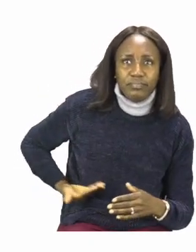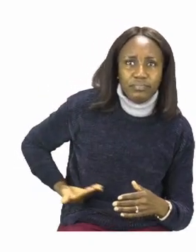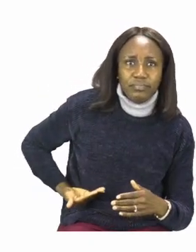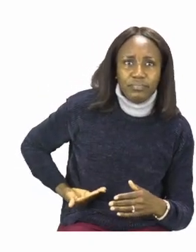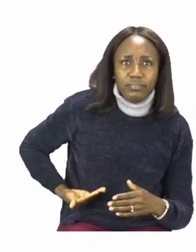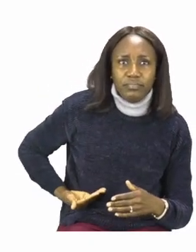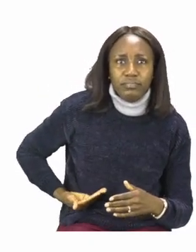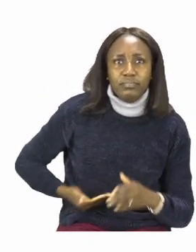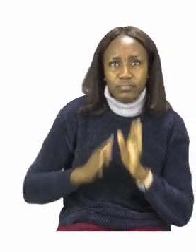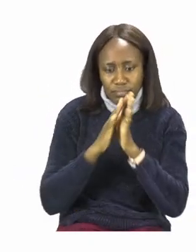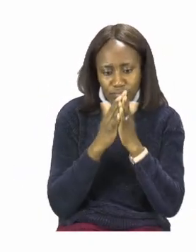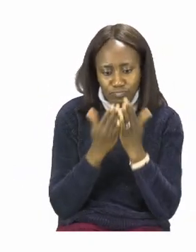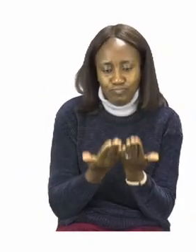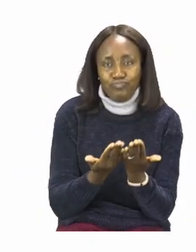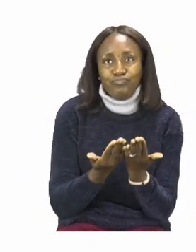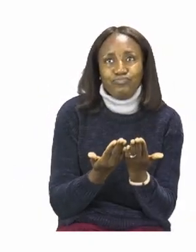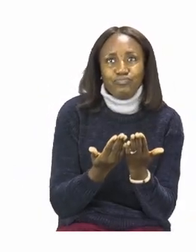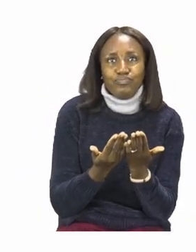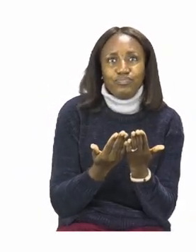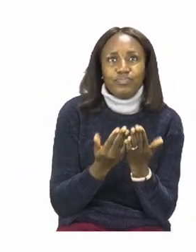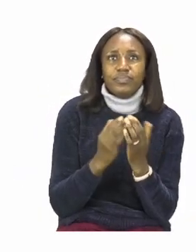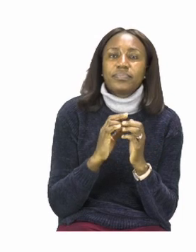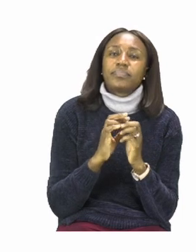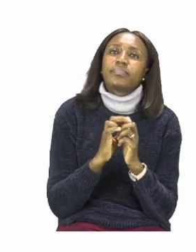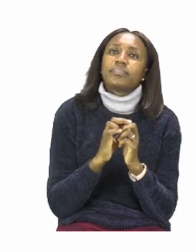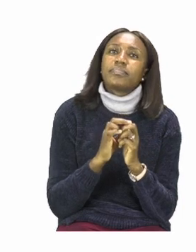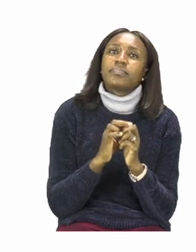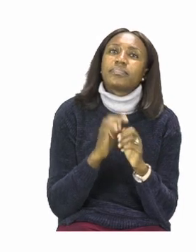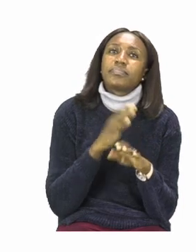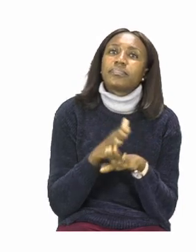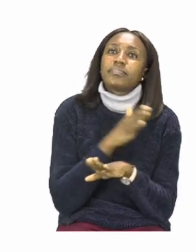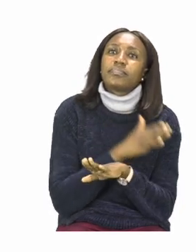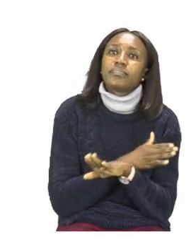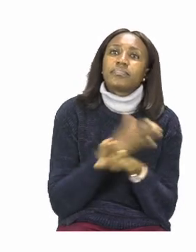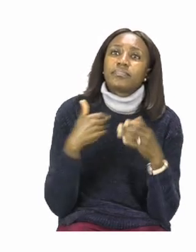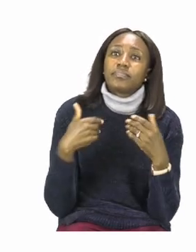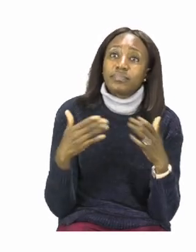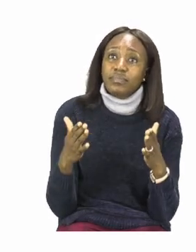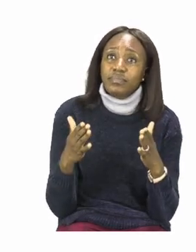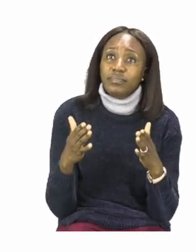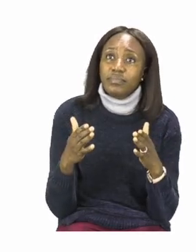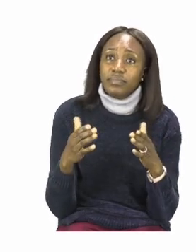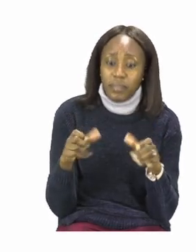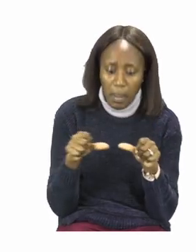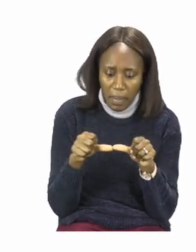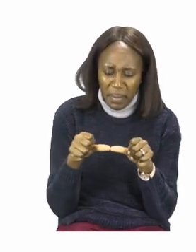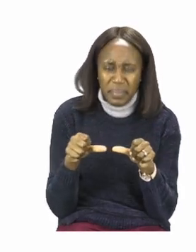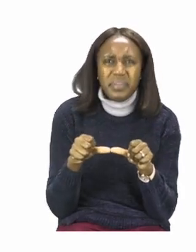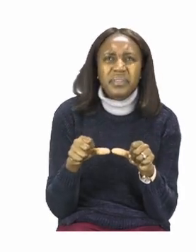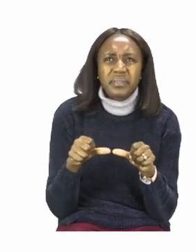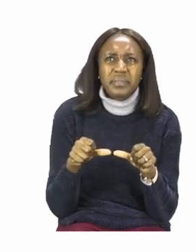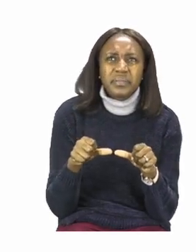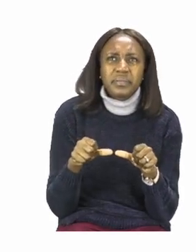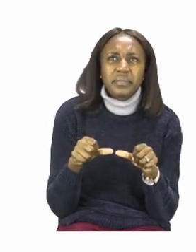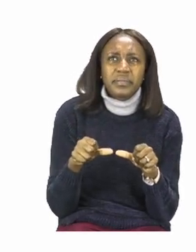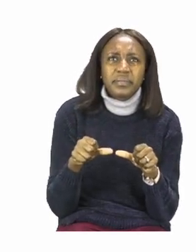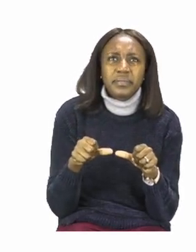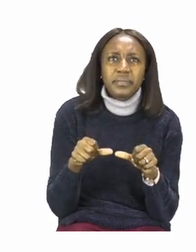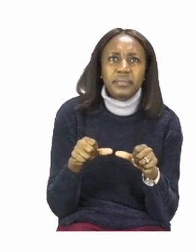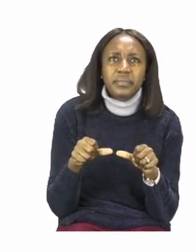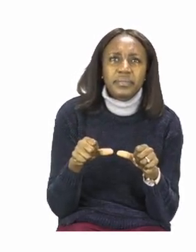a book. So before we start measuring what we actually going to measure,